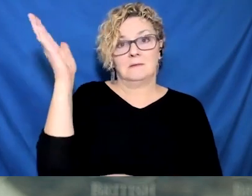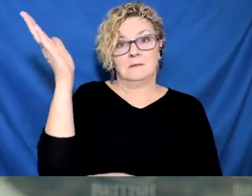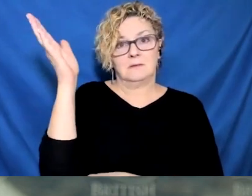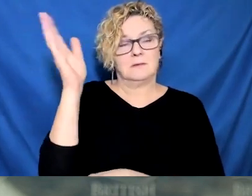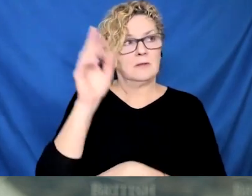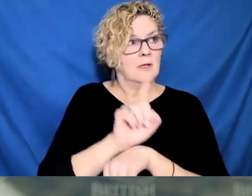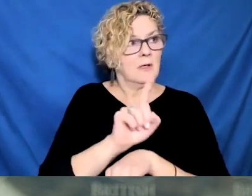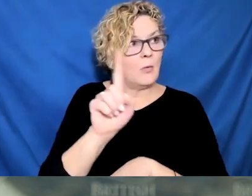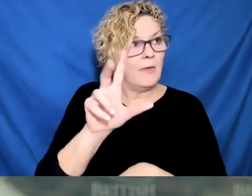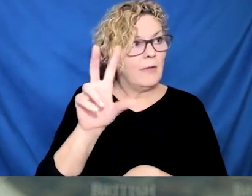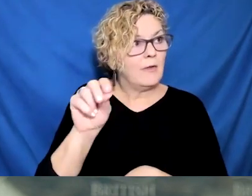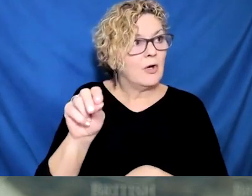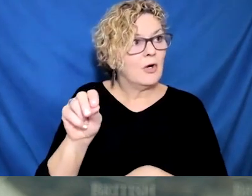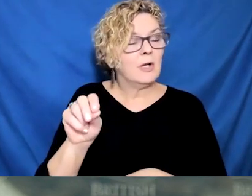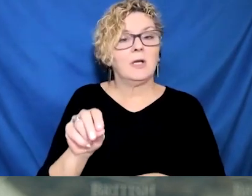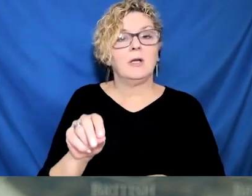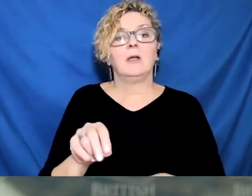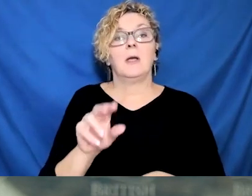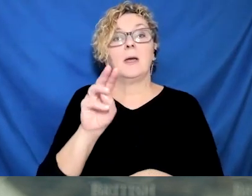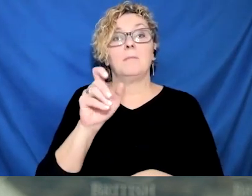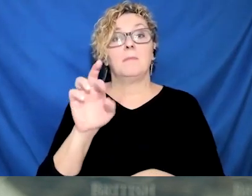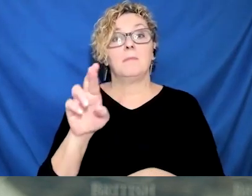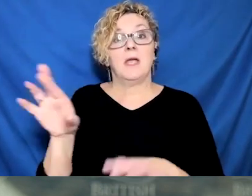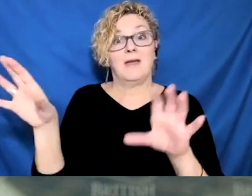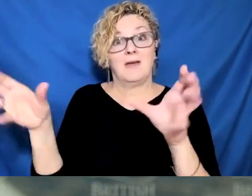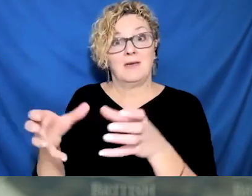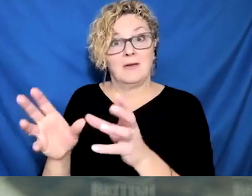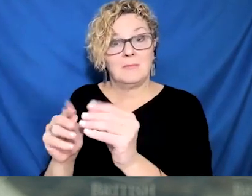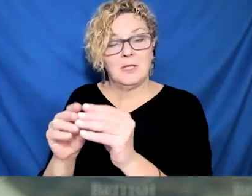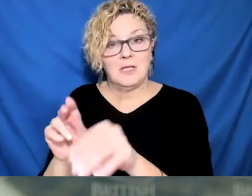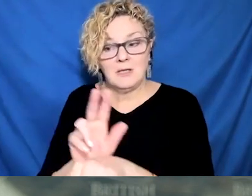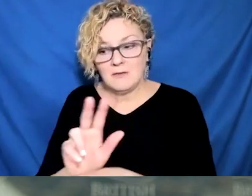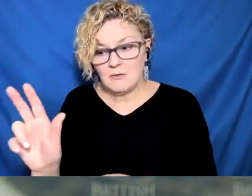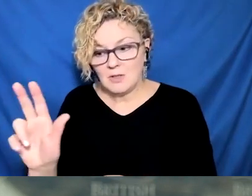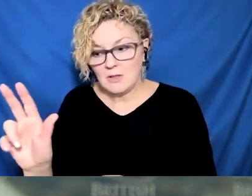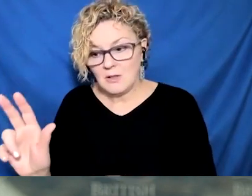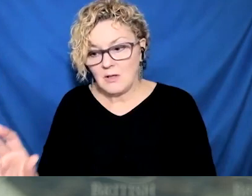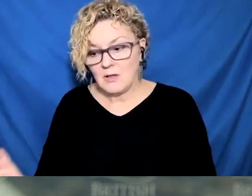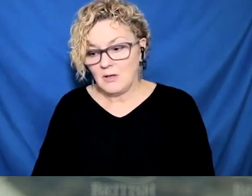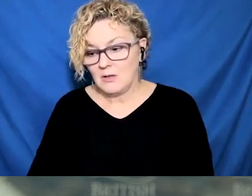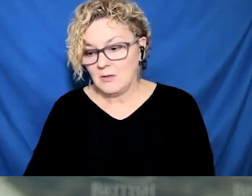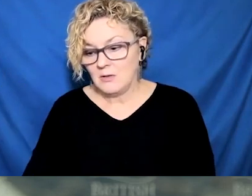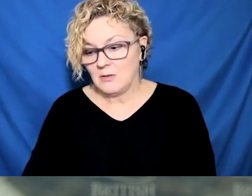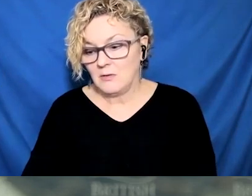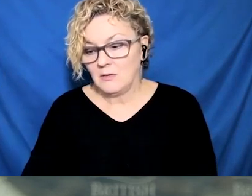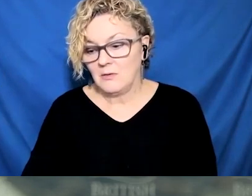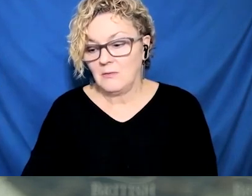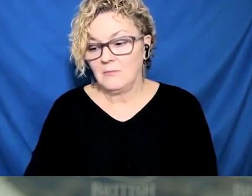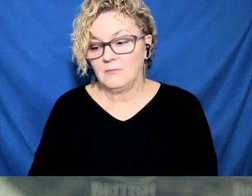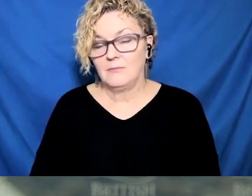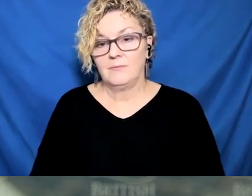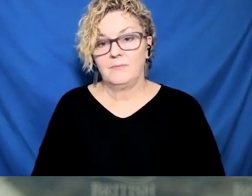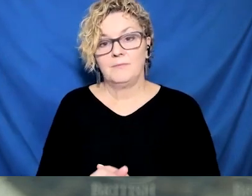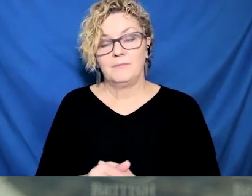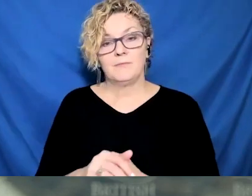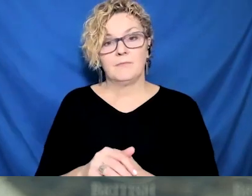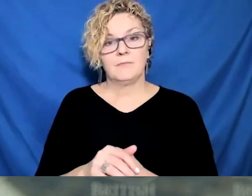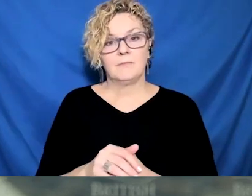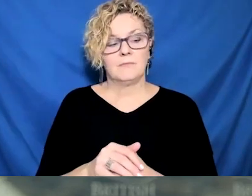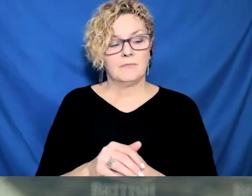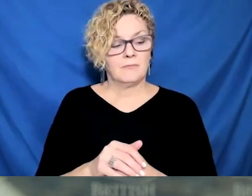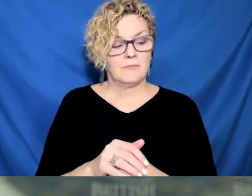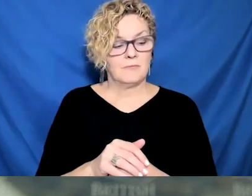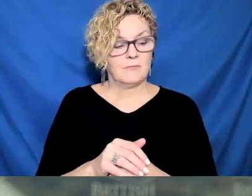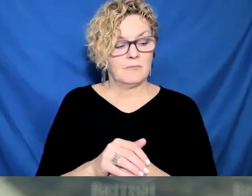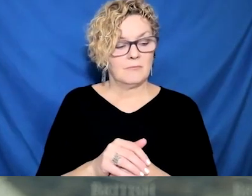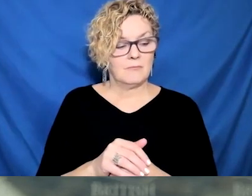other Canadian provincial jurisdictions. And that's important. And that doesn't mean it's easy or that when people